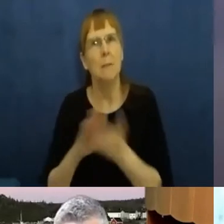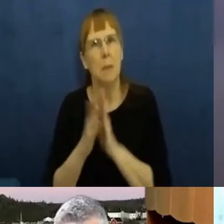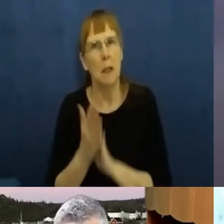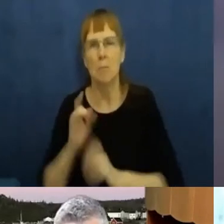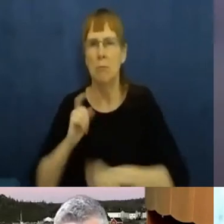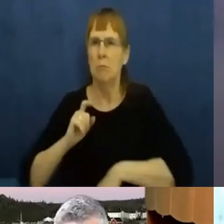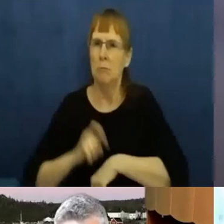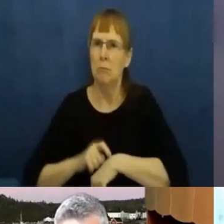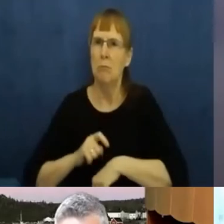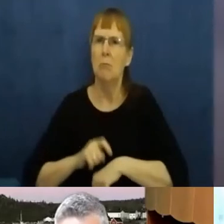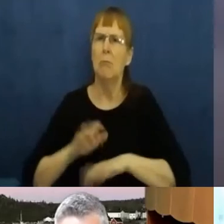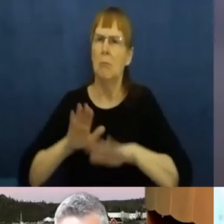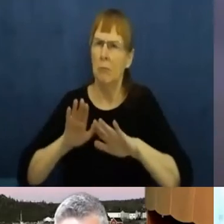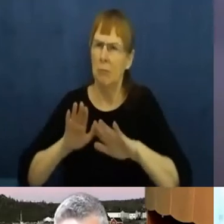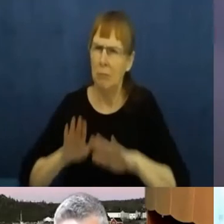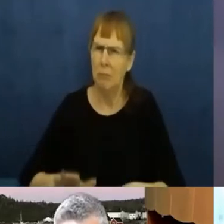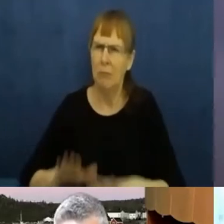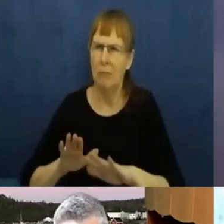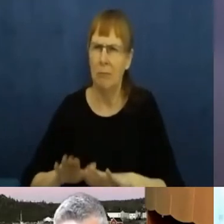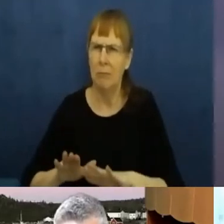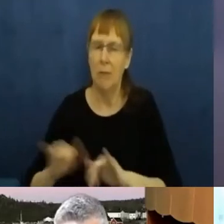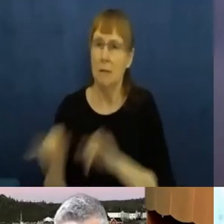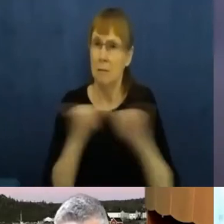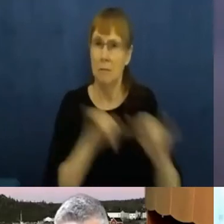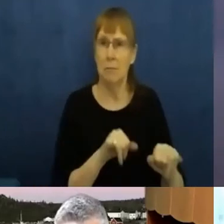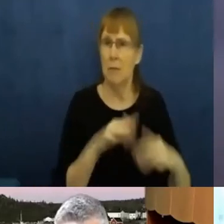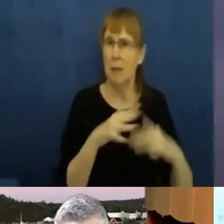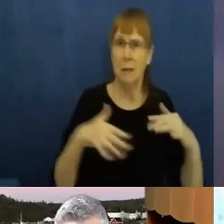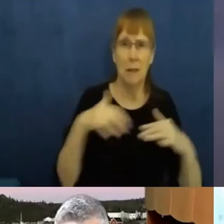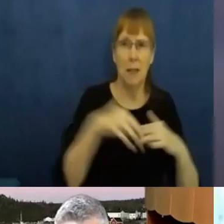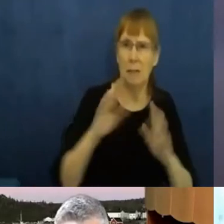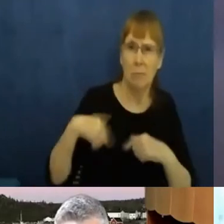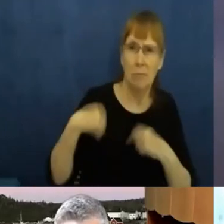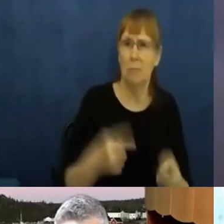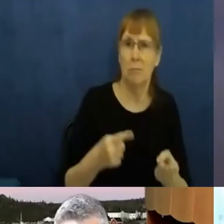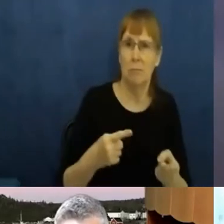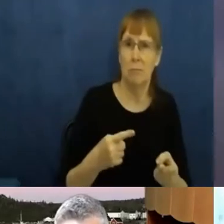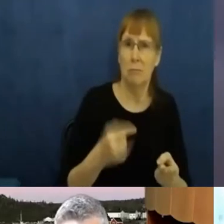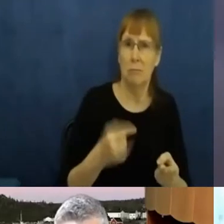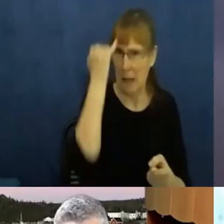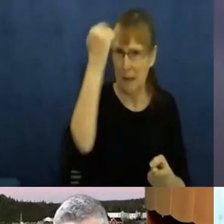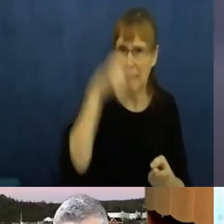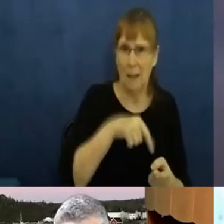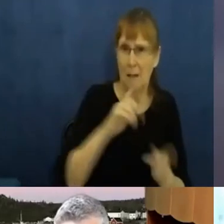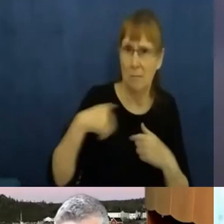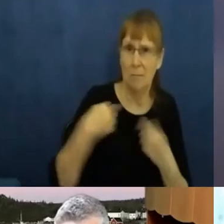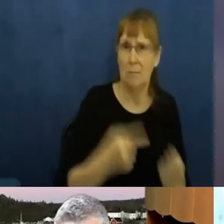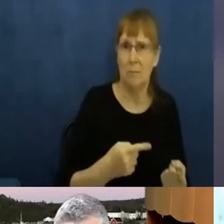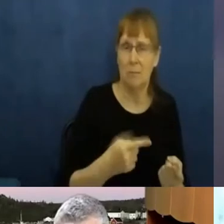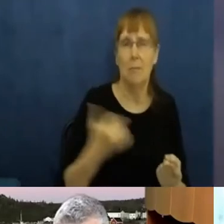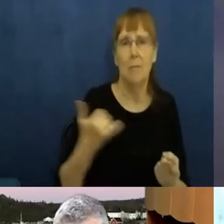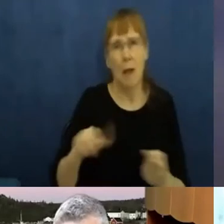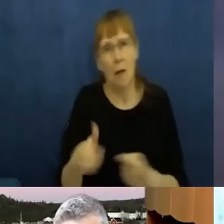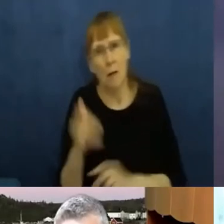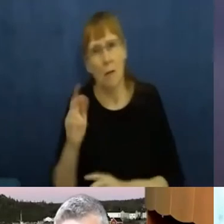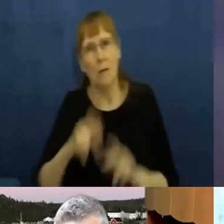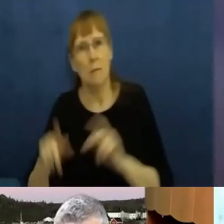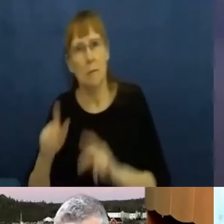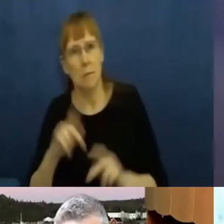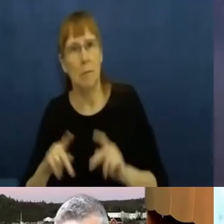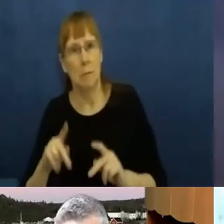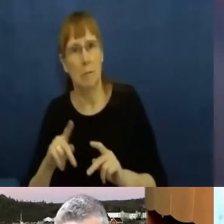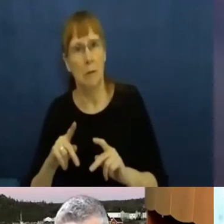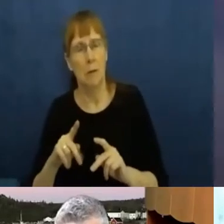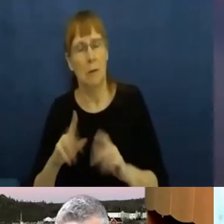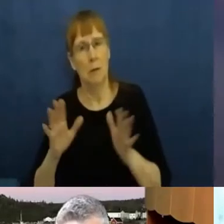said, what's really essential in our lives. And also actually having being forced to spend that time with our families